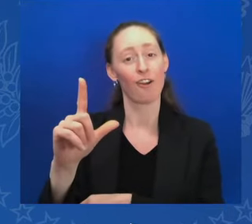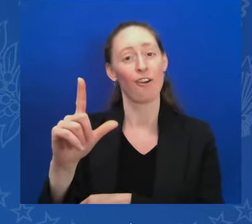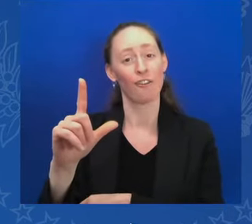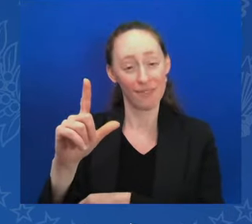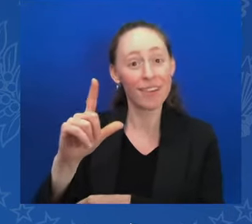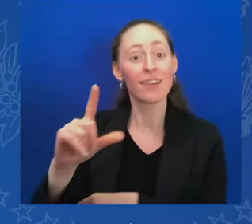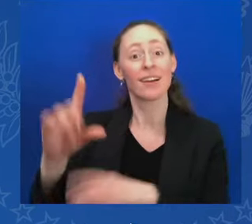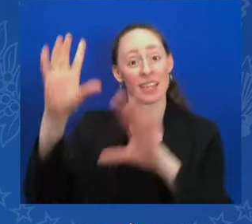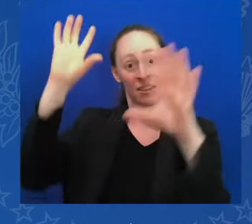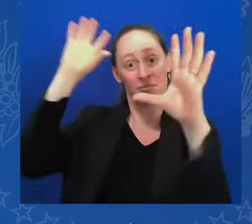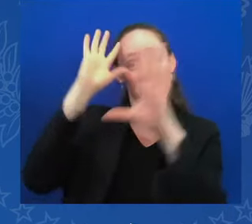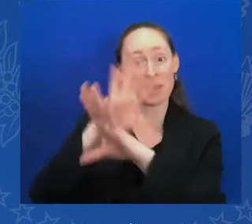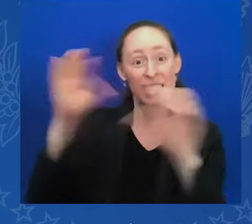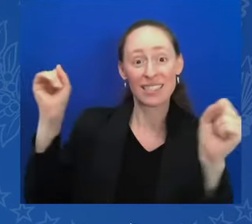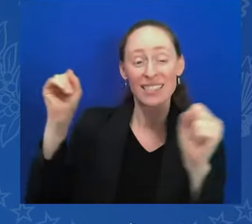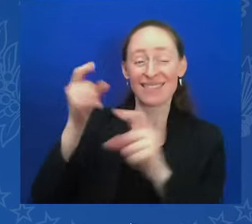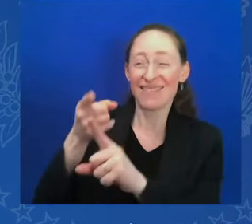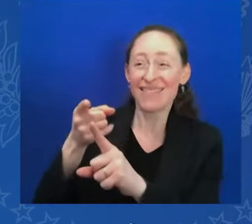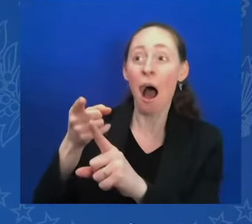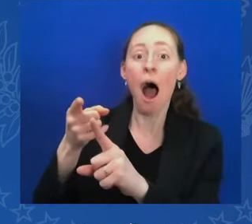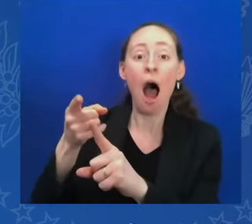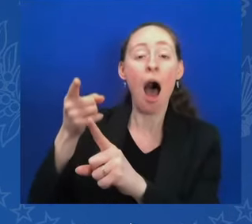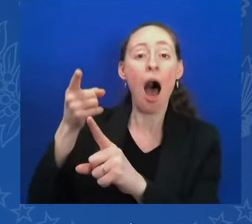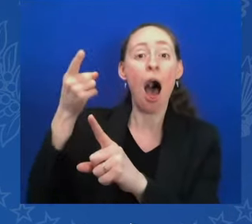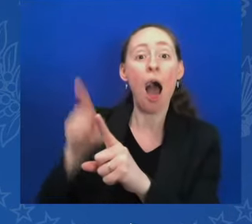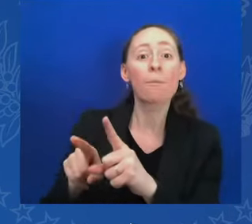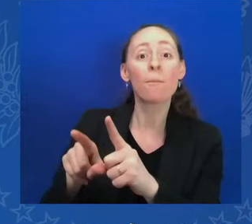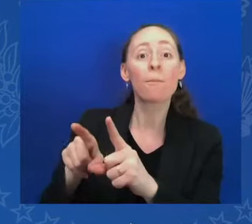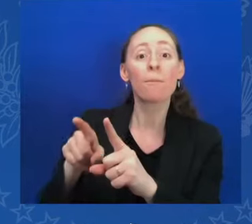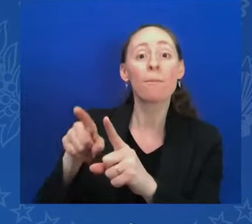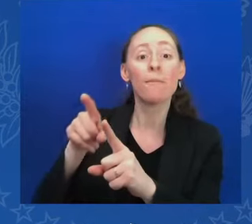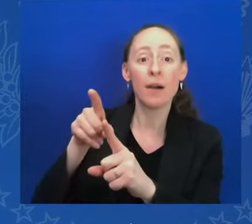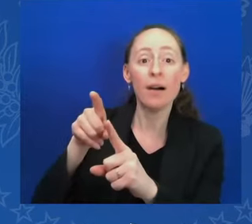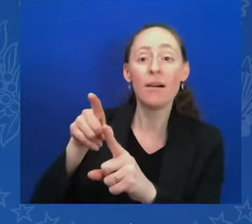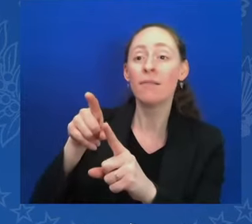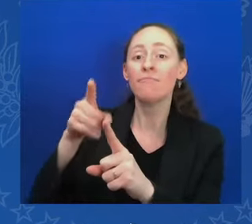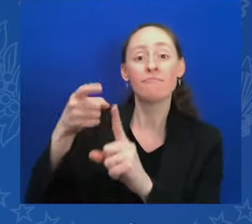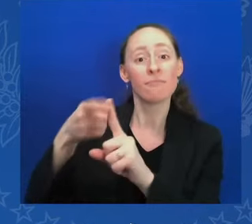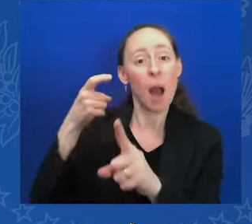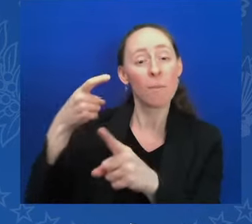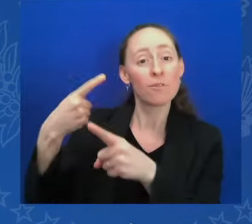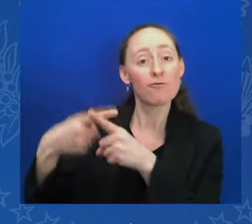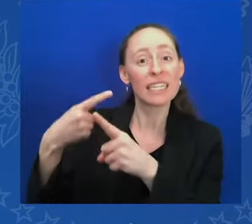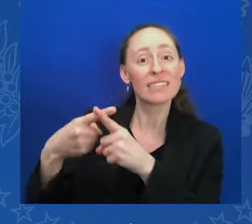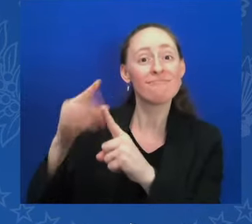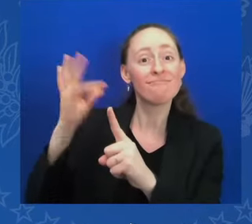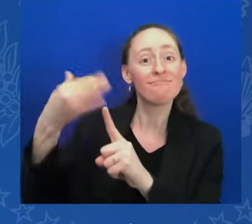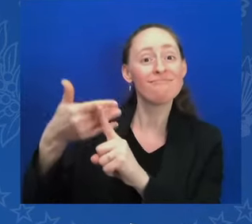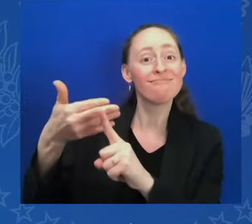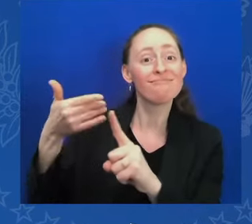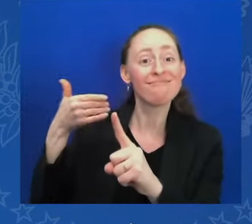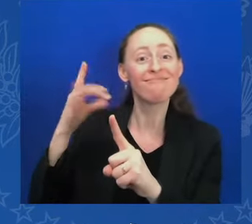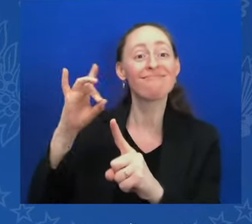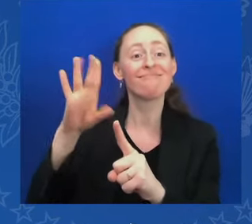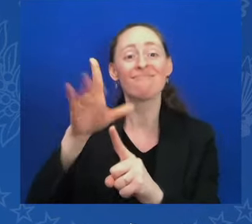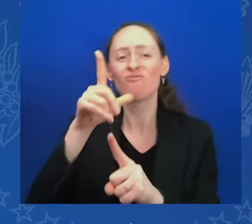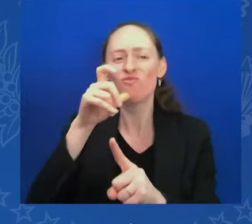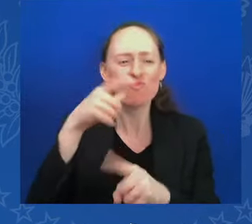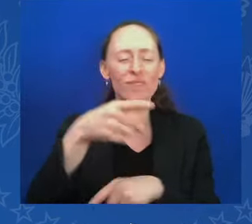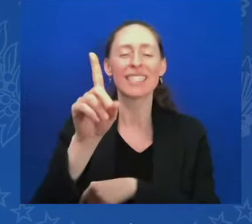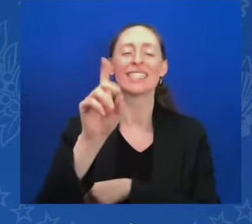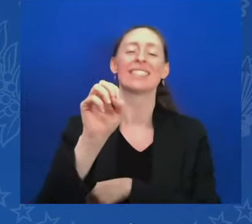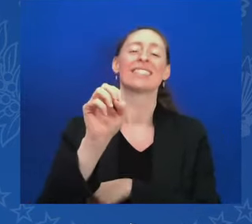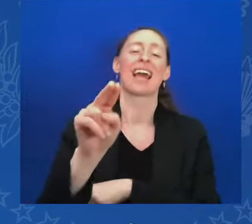standing right in front of me here. President of the University of Delaware, Dennis Asanis. And Eleni, who is really the